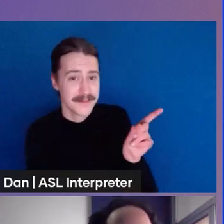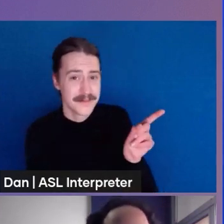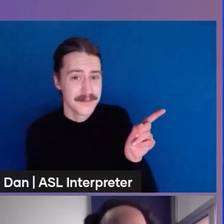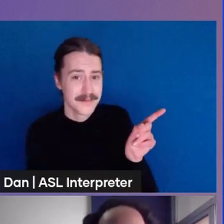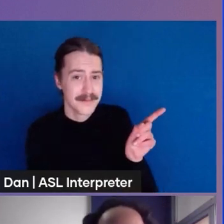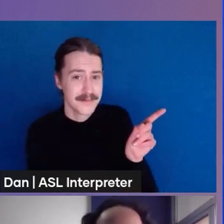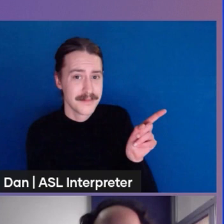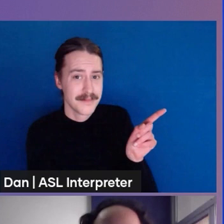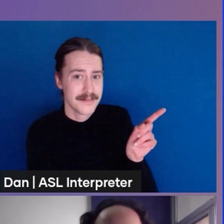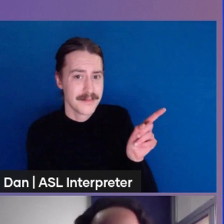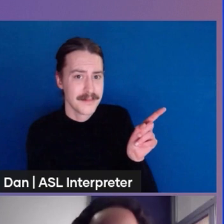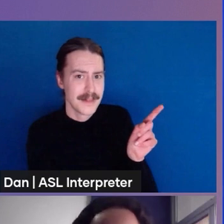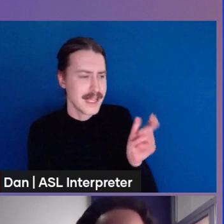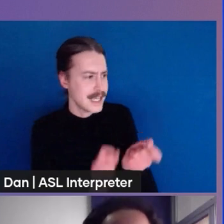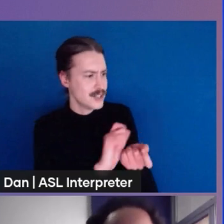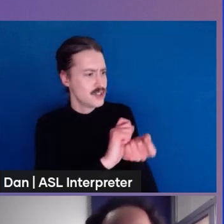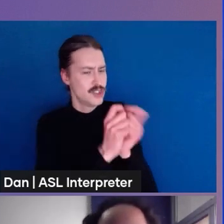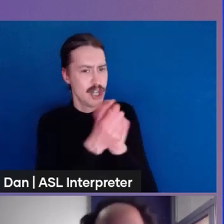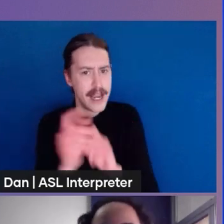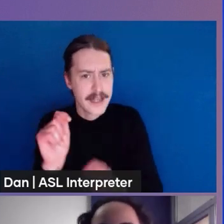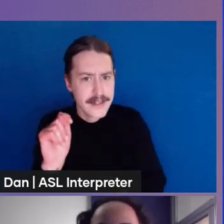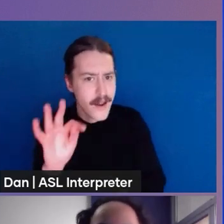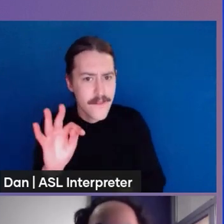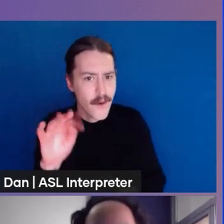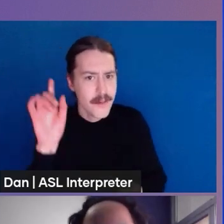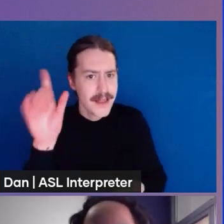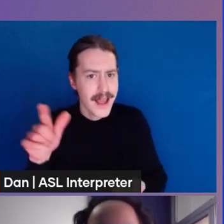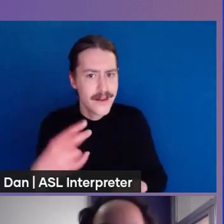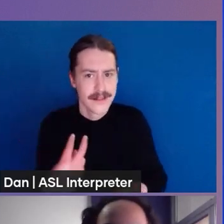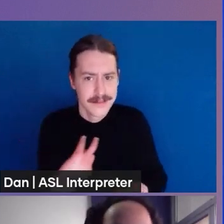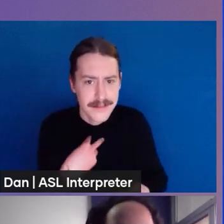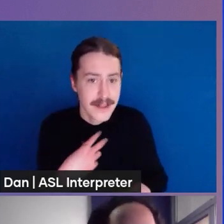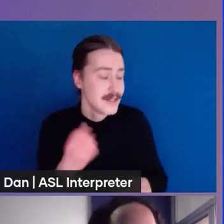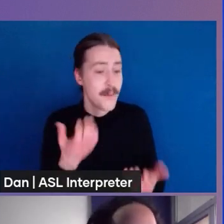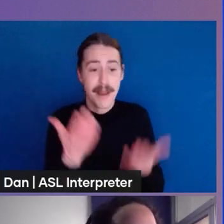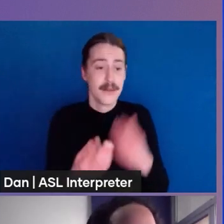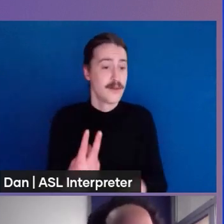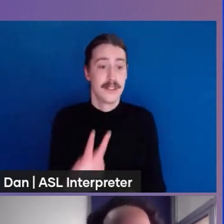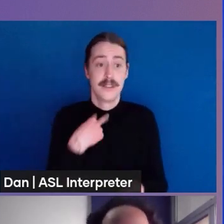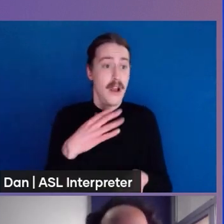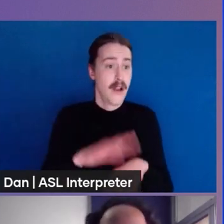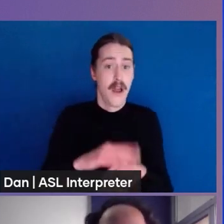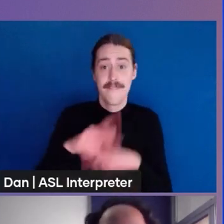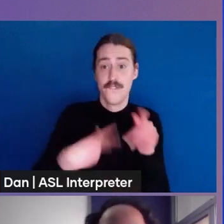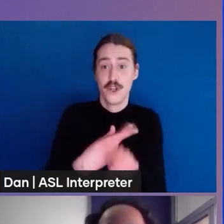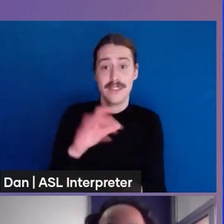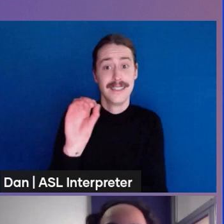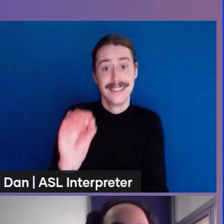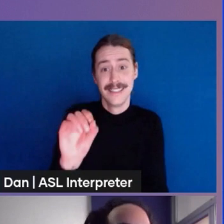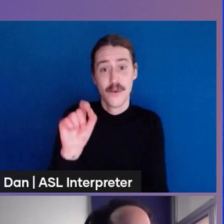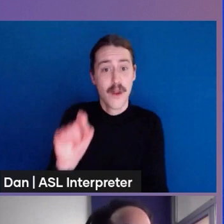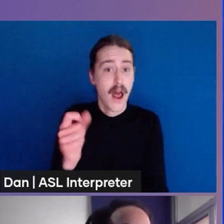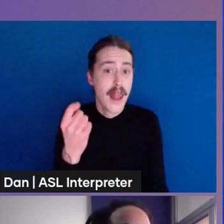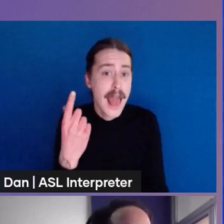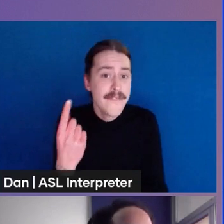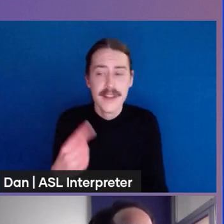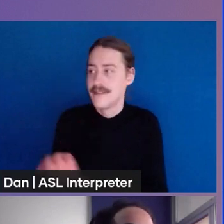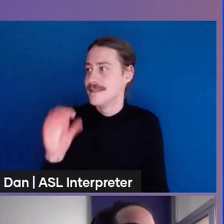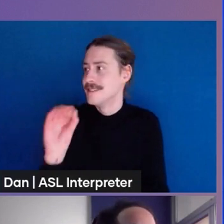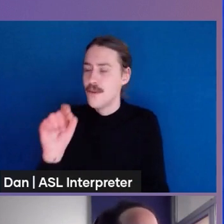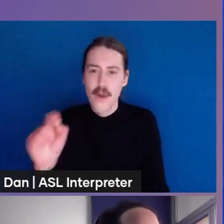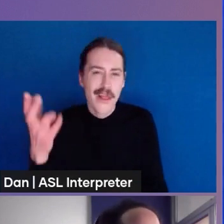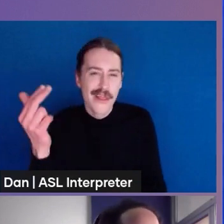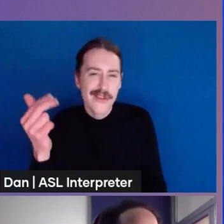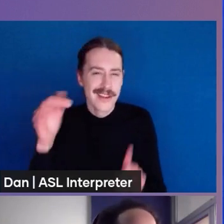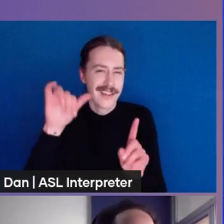example to keep stuck to keep stuck on 0.11 or 0.13 version a repository containing